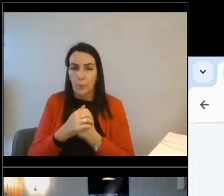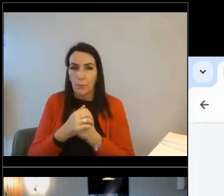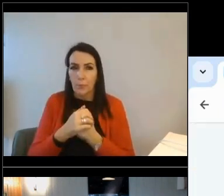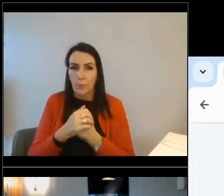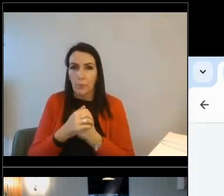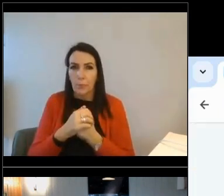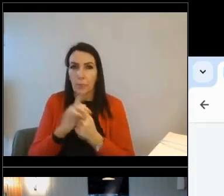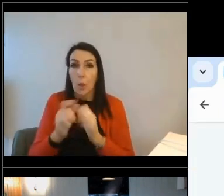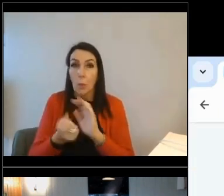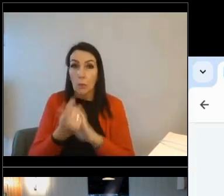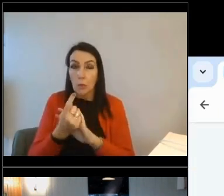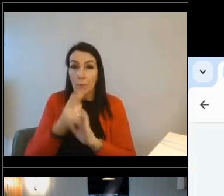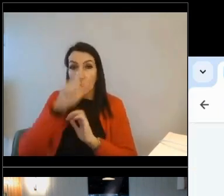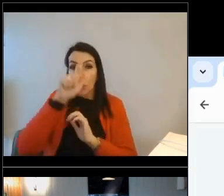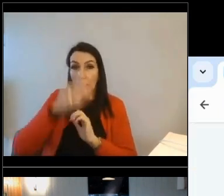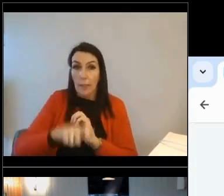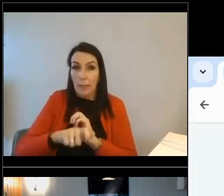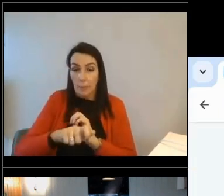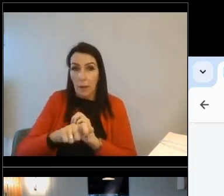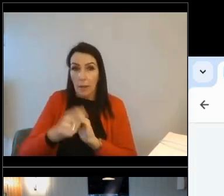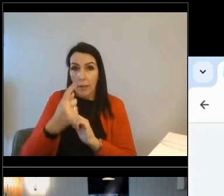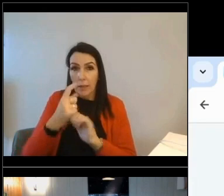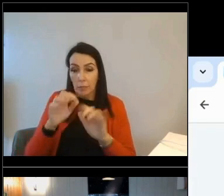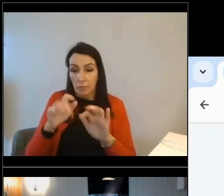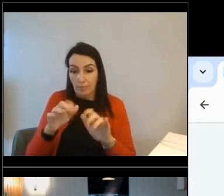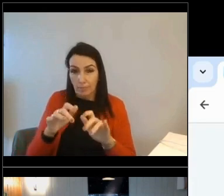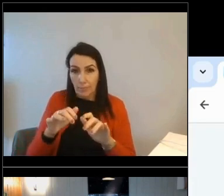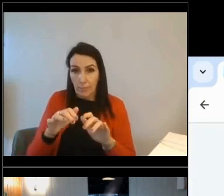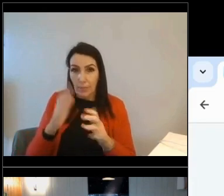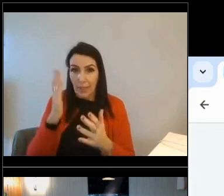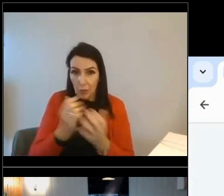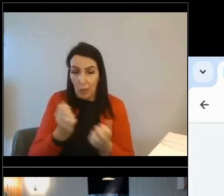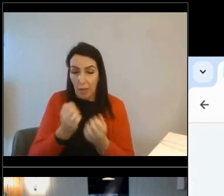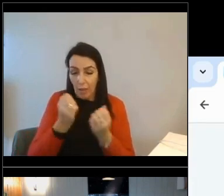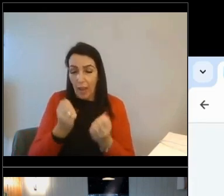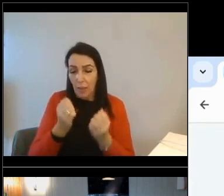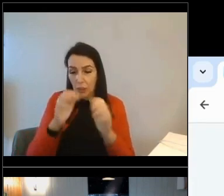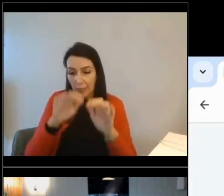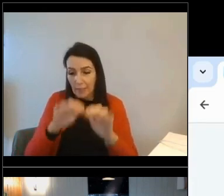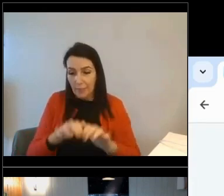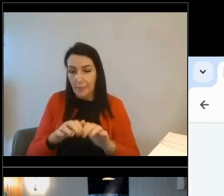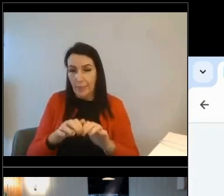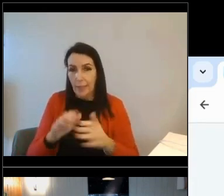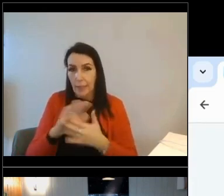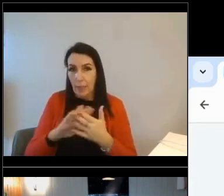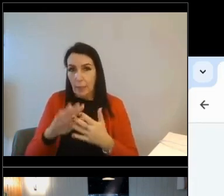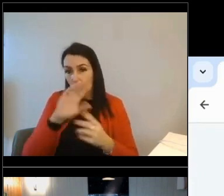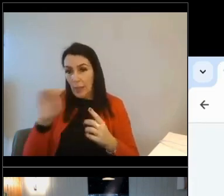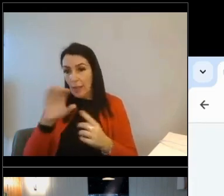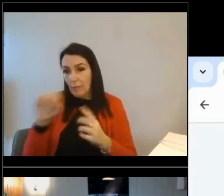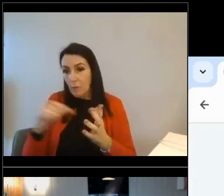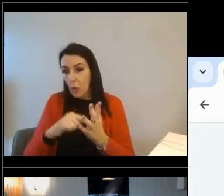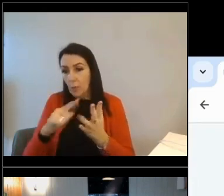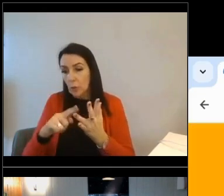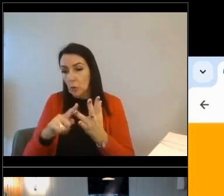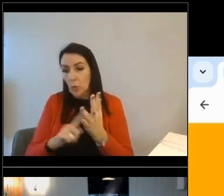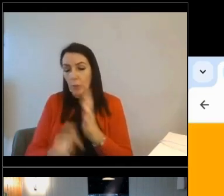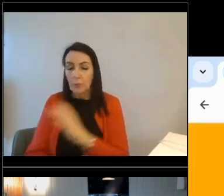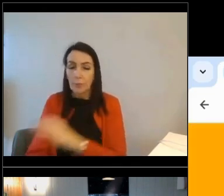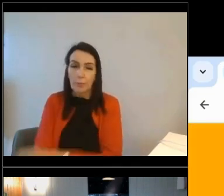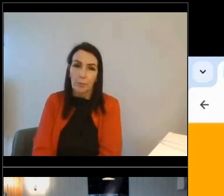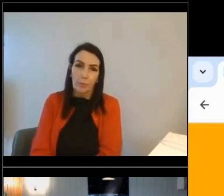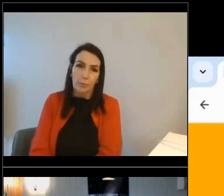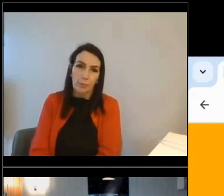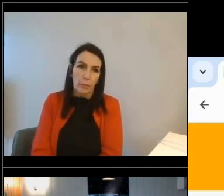opportunity for the customer to enter their actual energy usage, and that will inform the tool for the next section. So again,